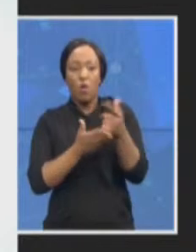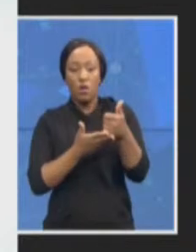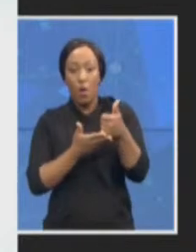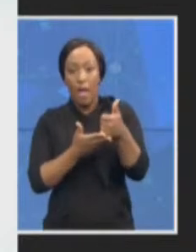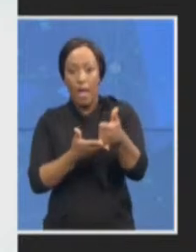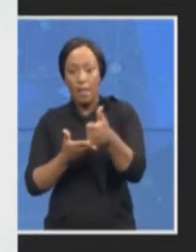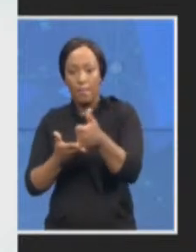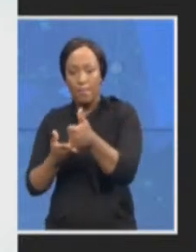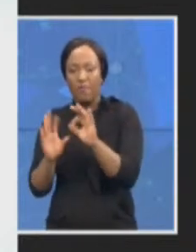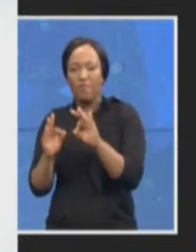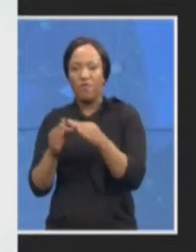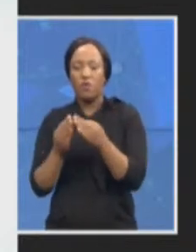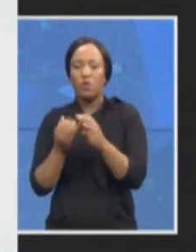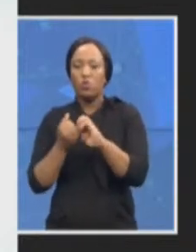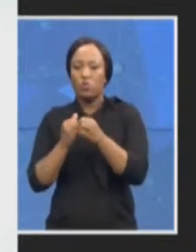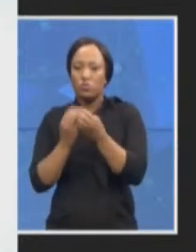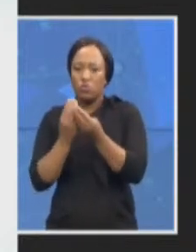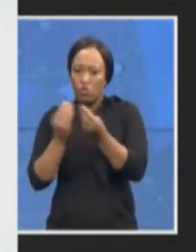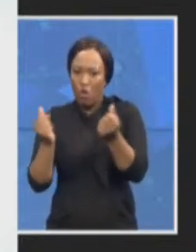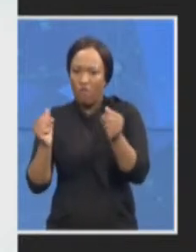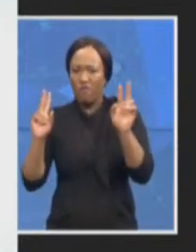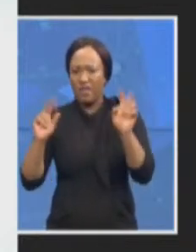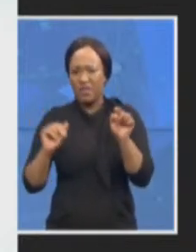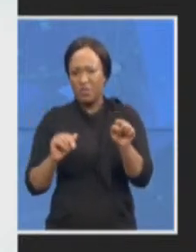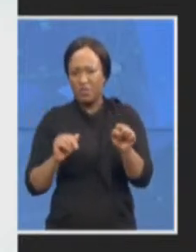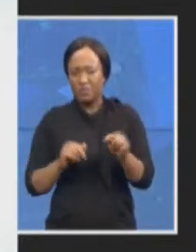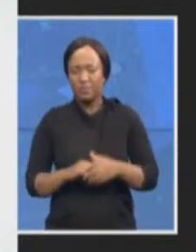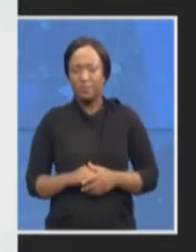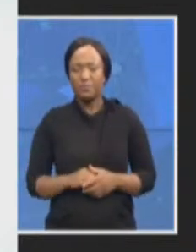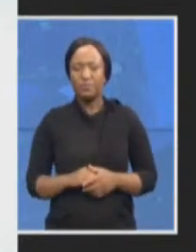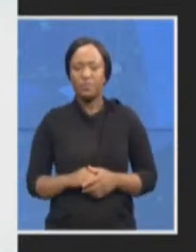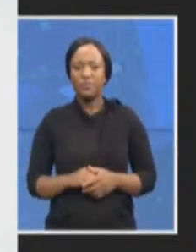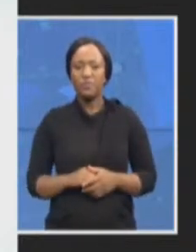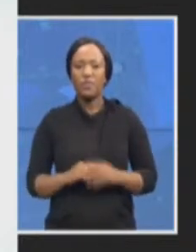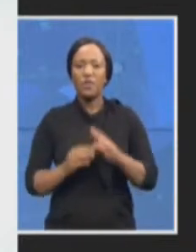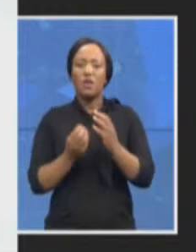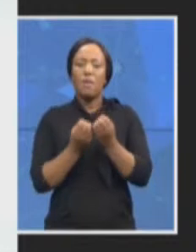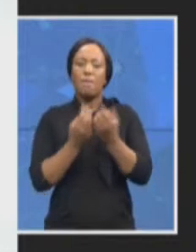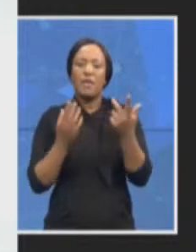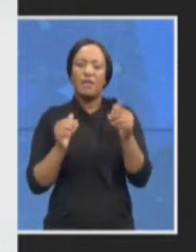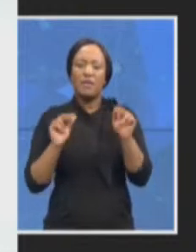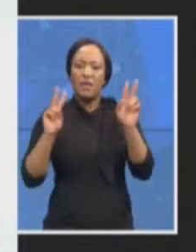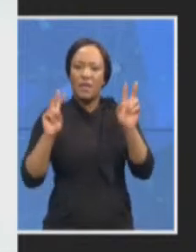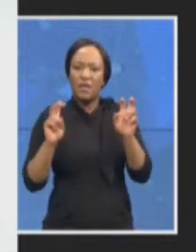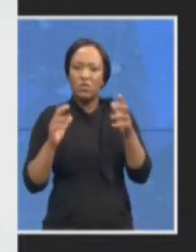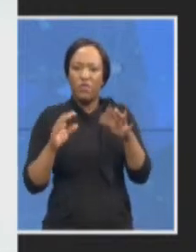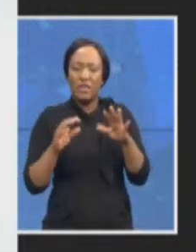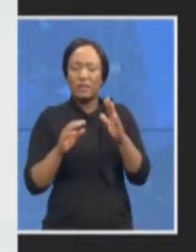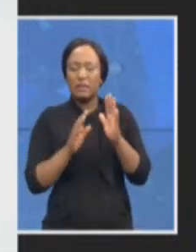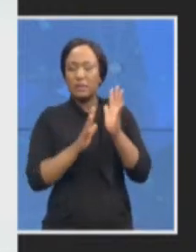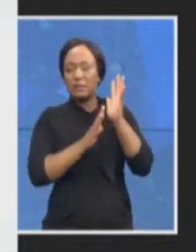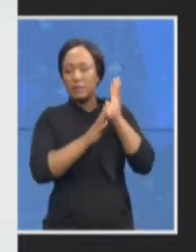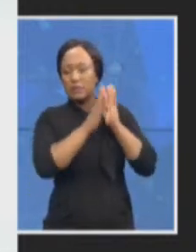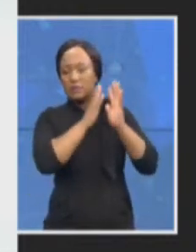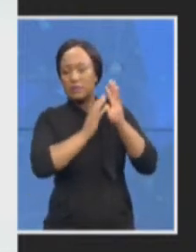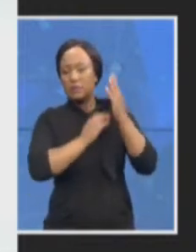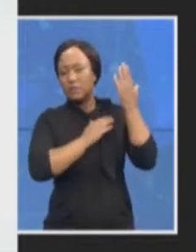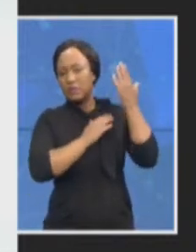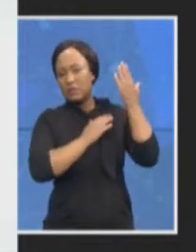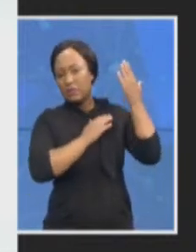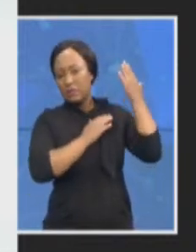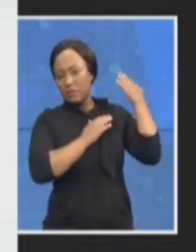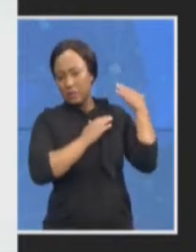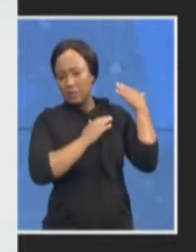many of these matters go back really far into our history the